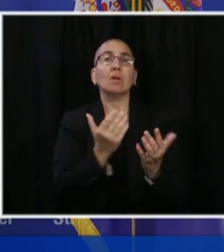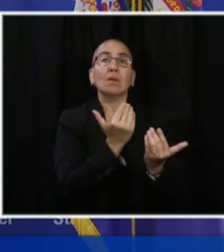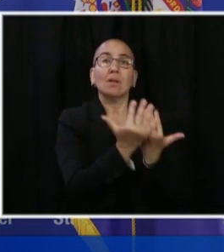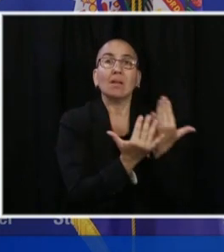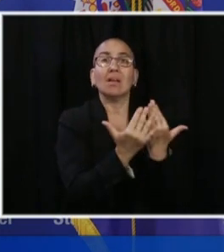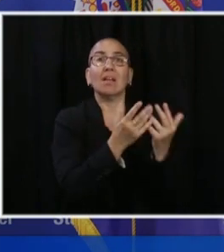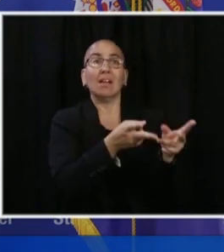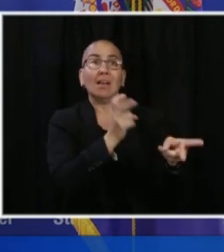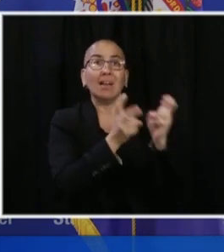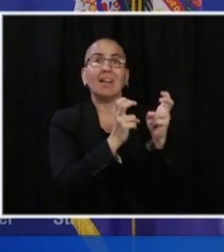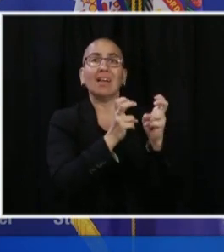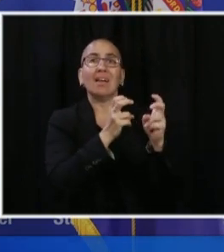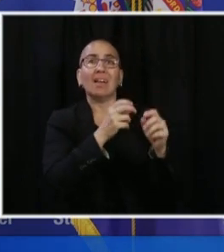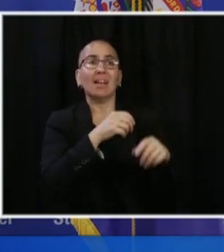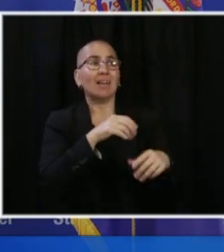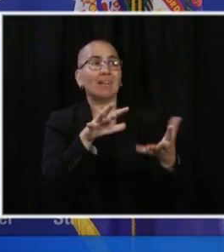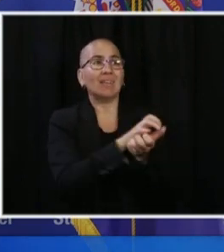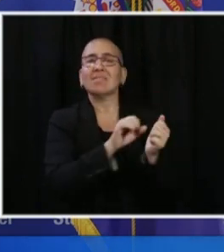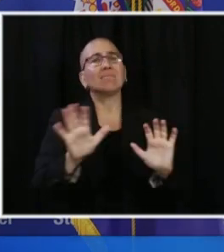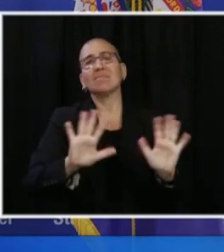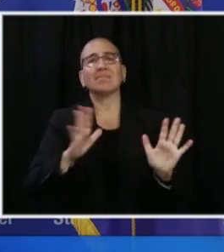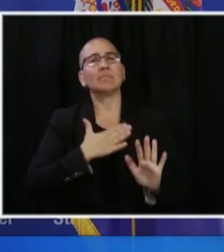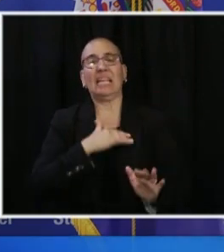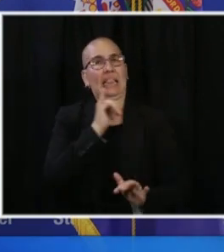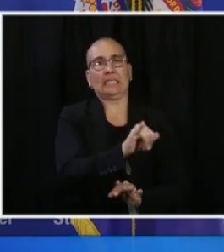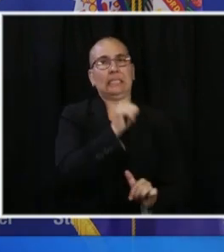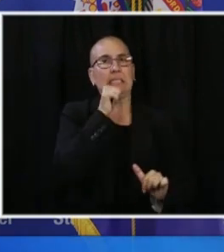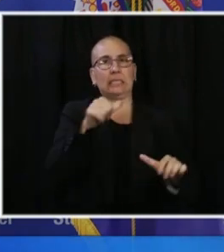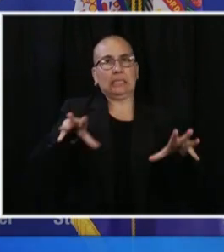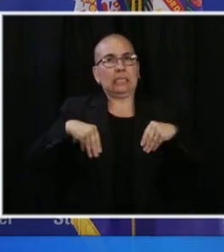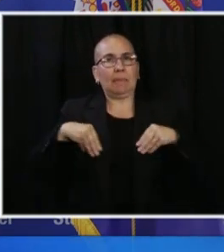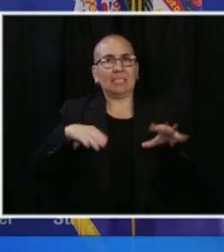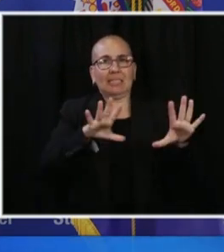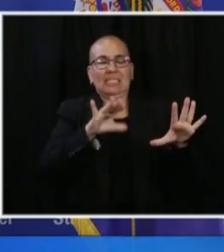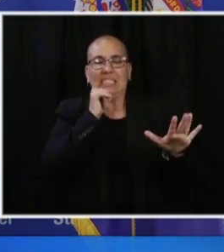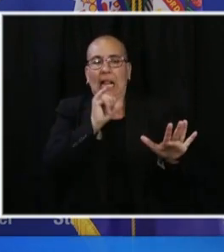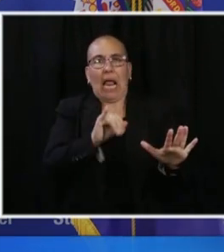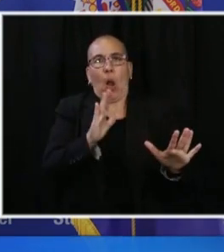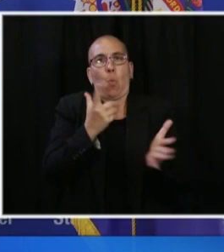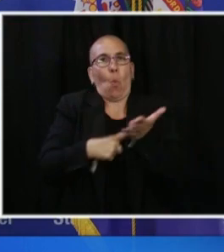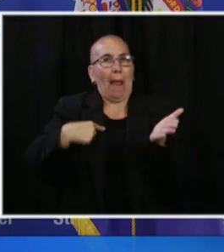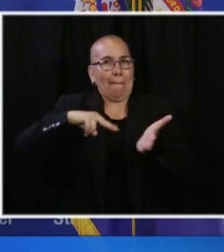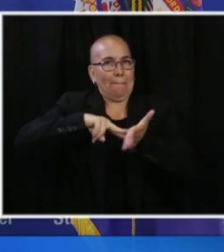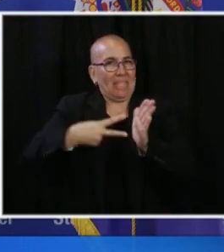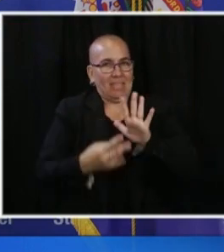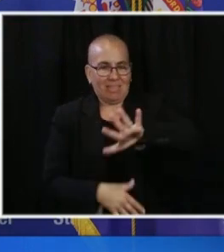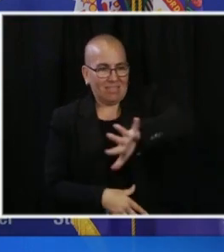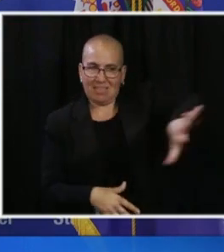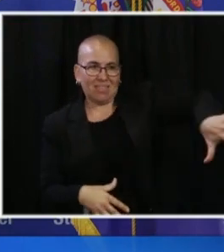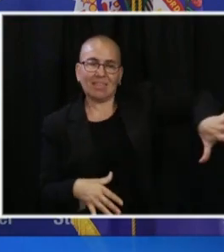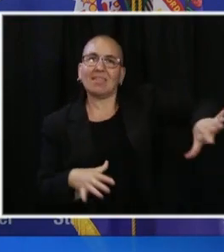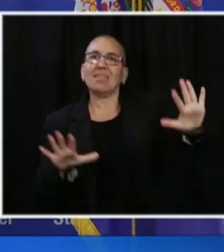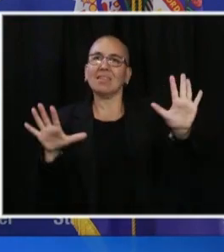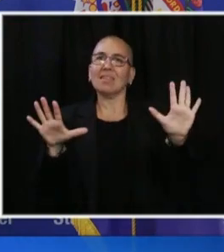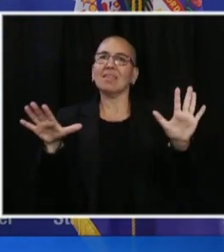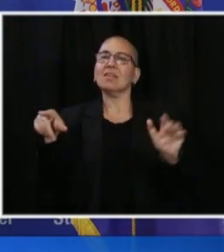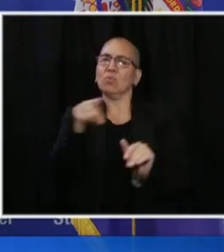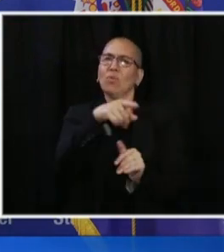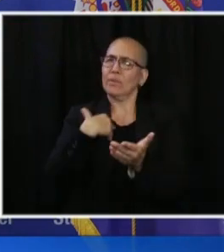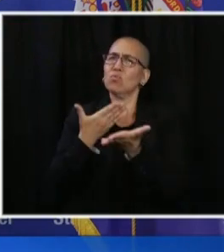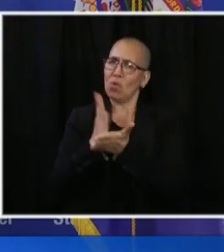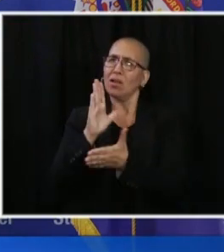not allowed to be the story of the day. At this time, I will turn it over to Major General John Jensen of the